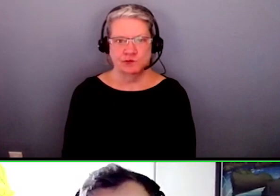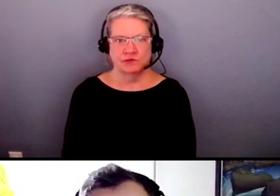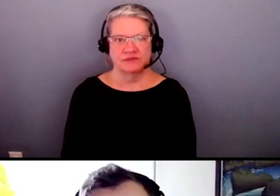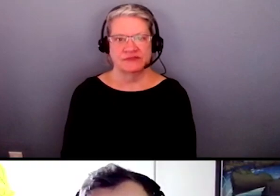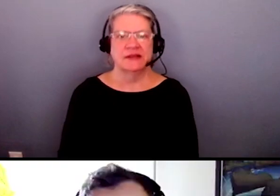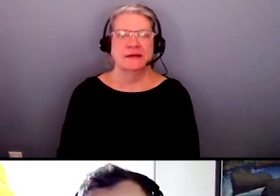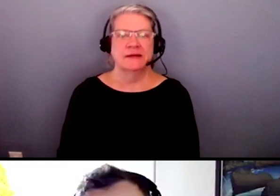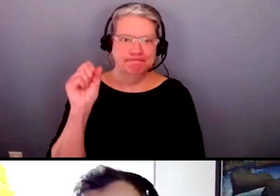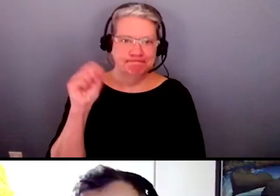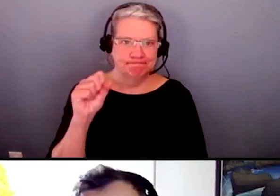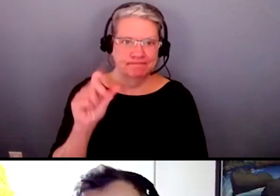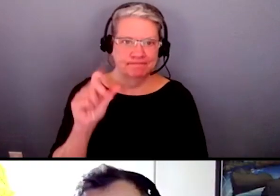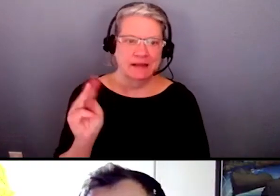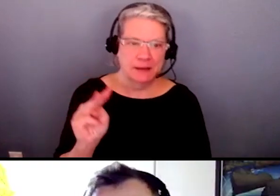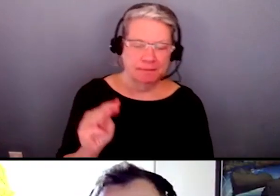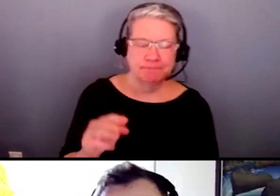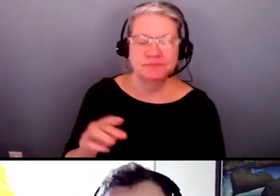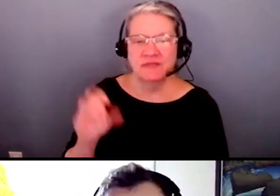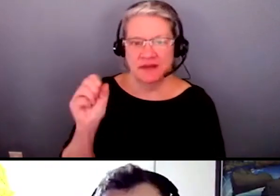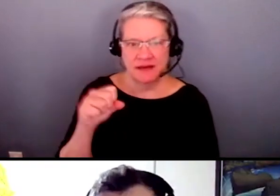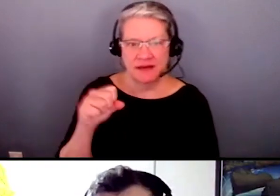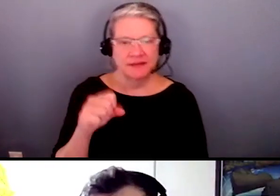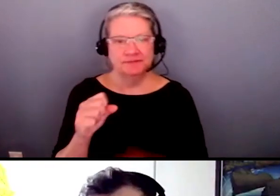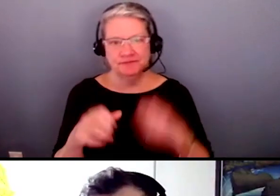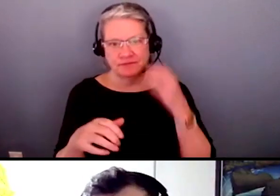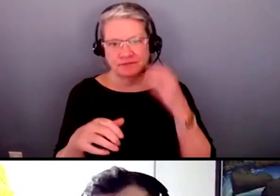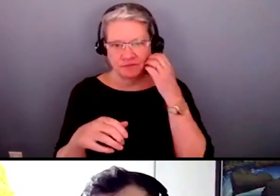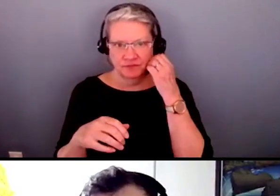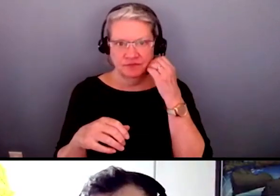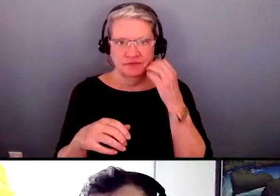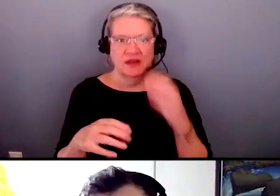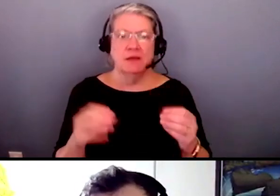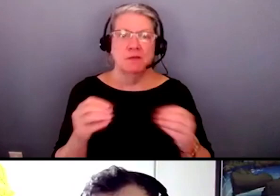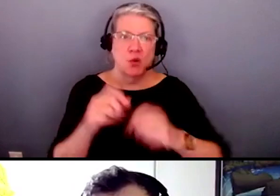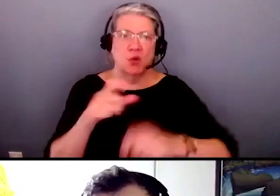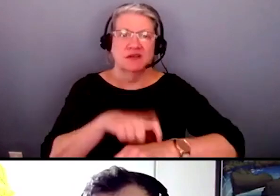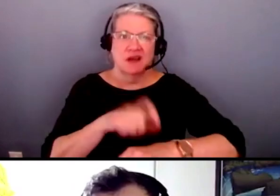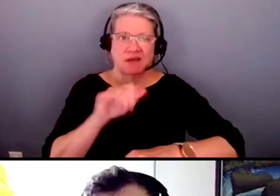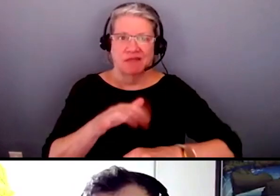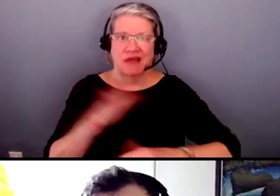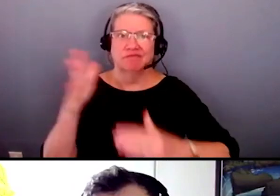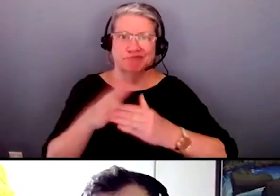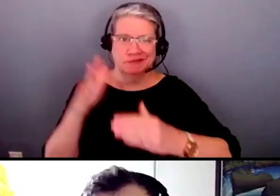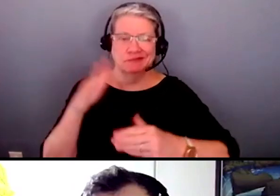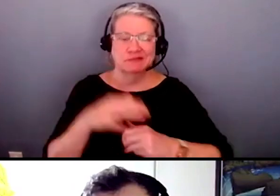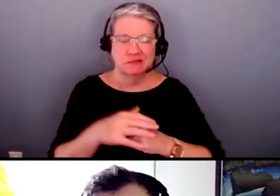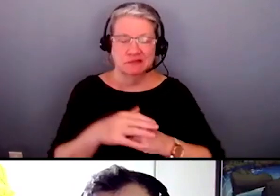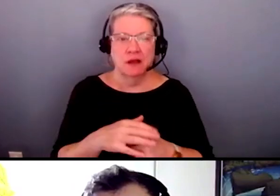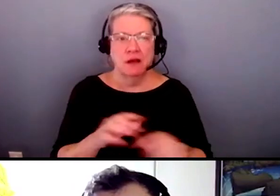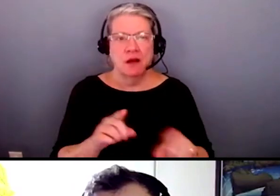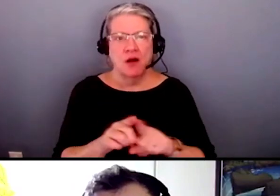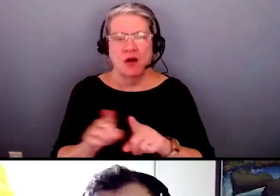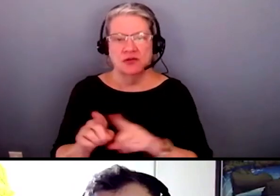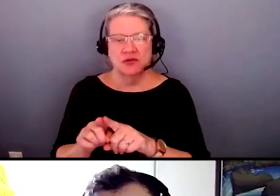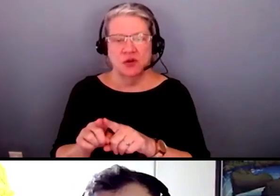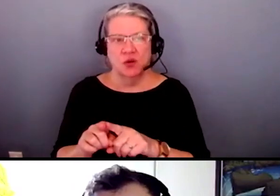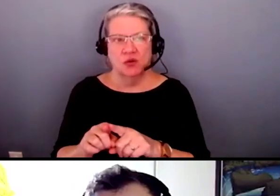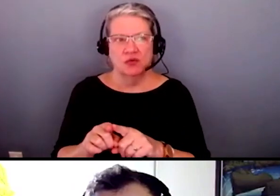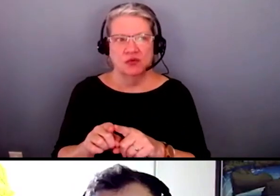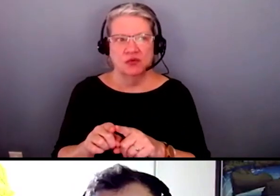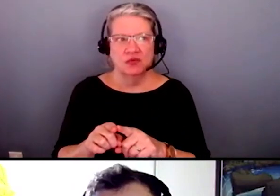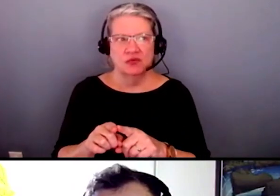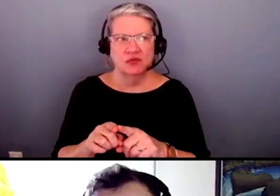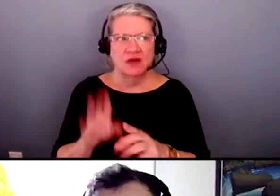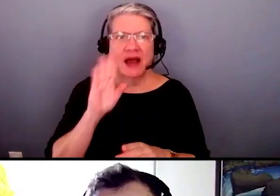Yeah, so the more time is probably the biggest, but also, and I know this became a